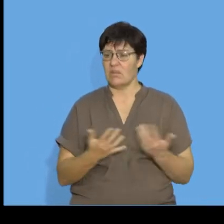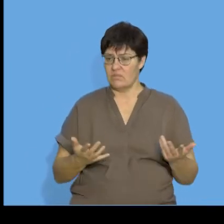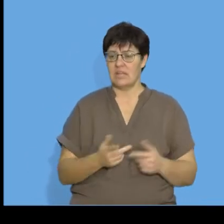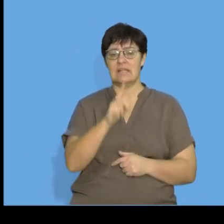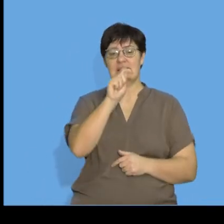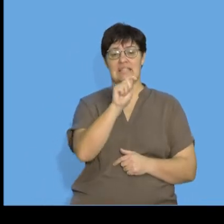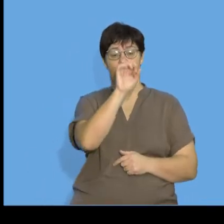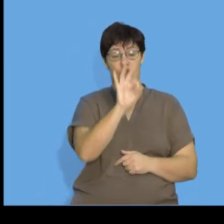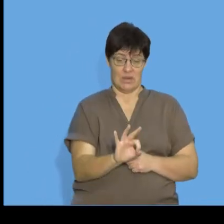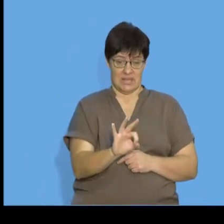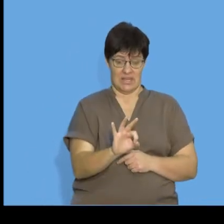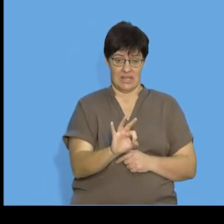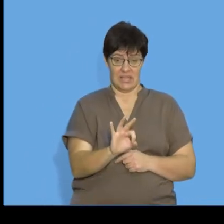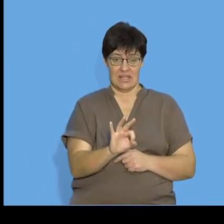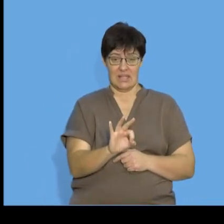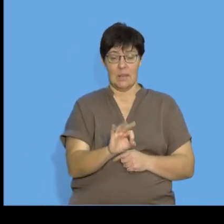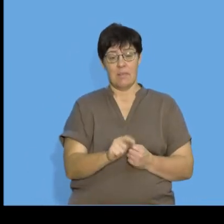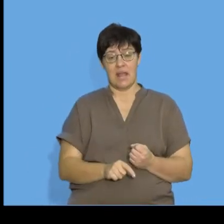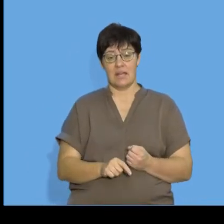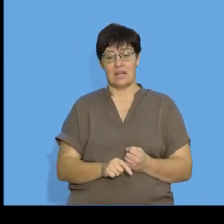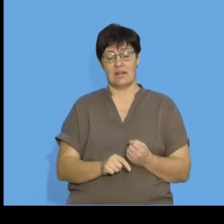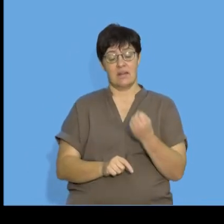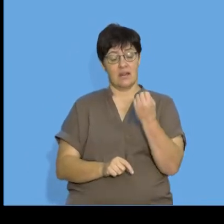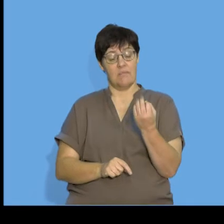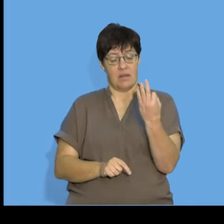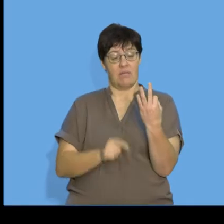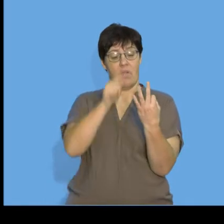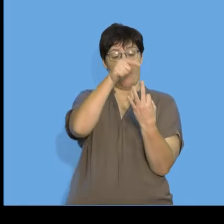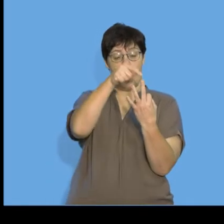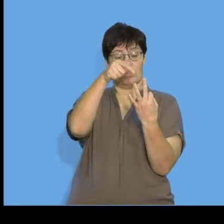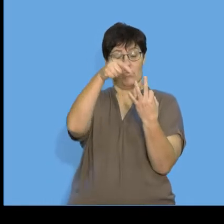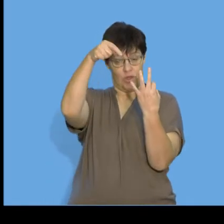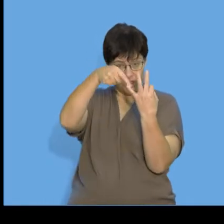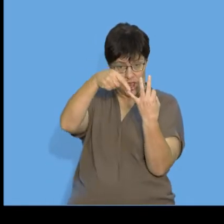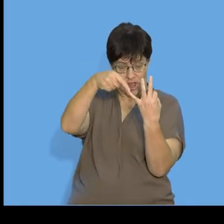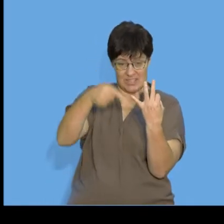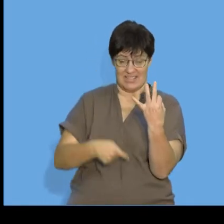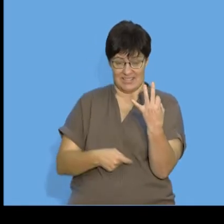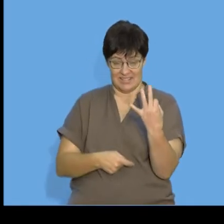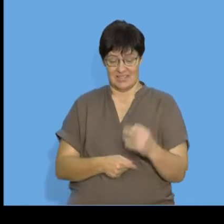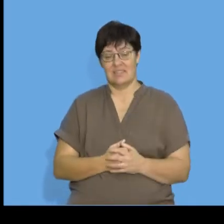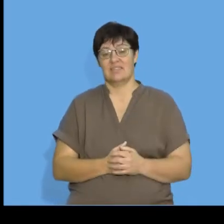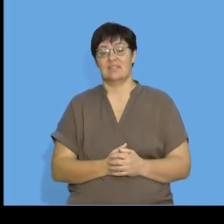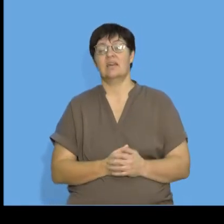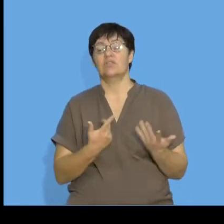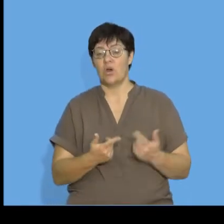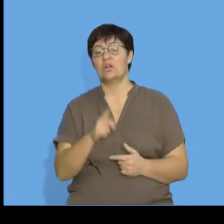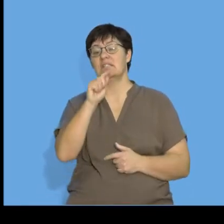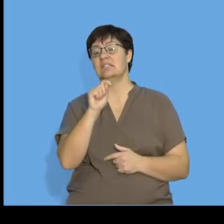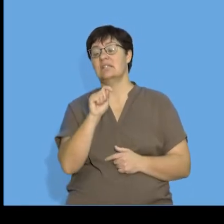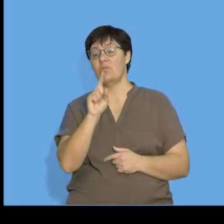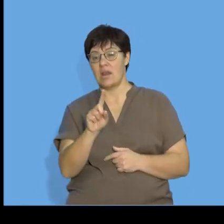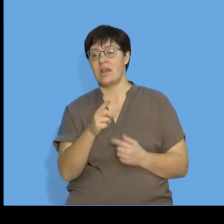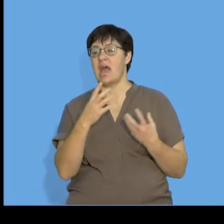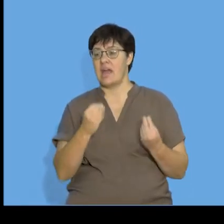T3, that means that it is the third term of the pattern. So, we can see T1 had